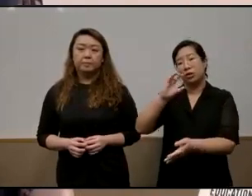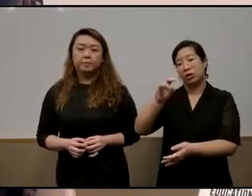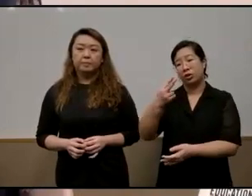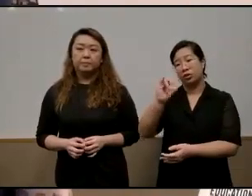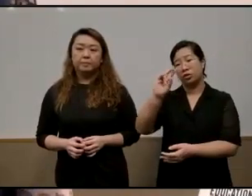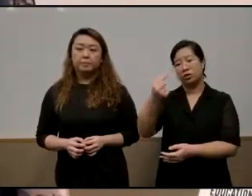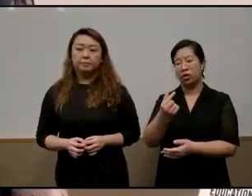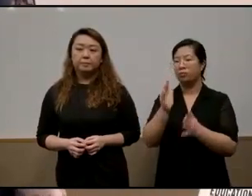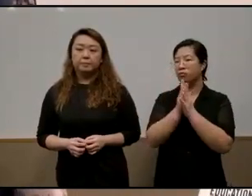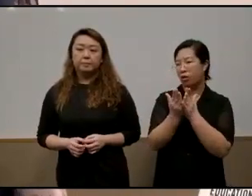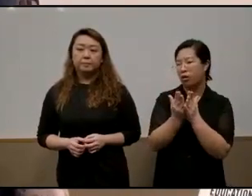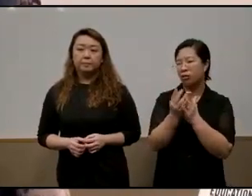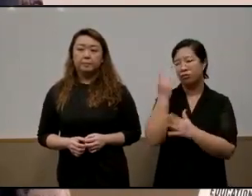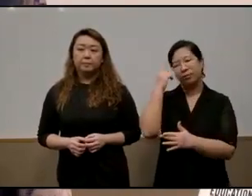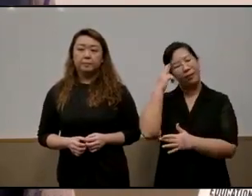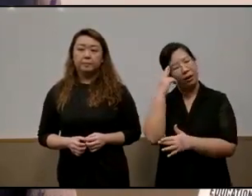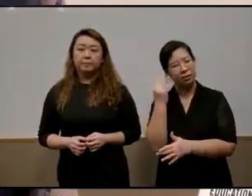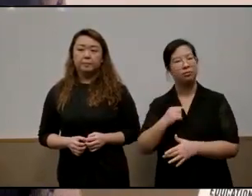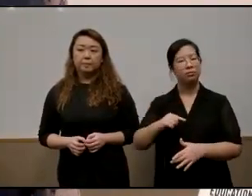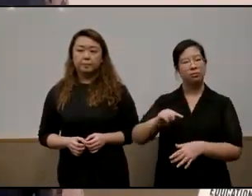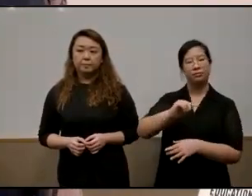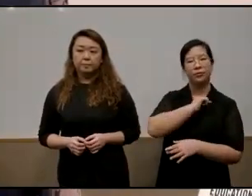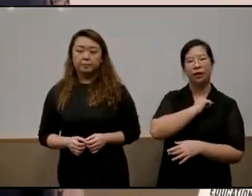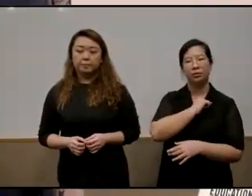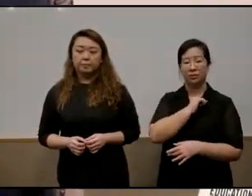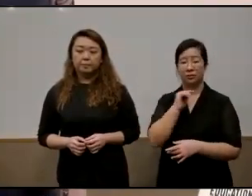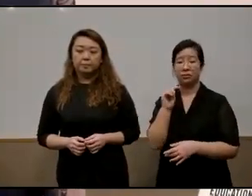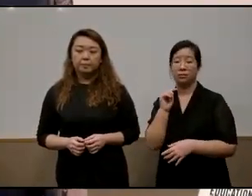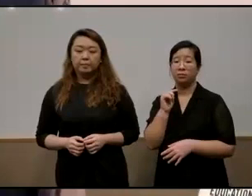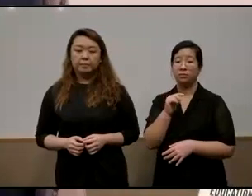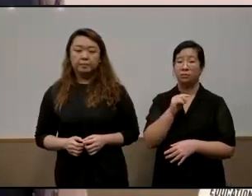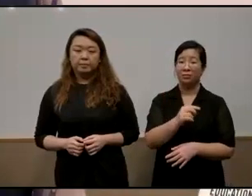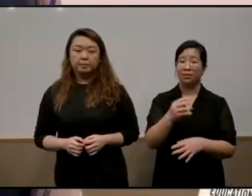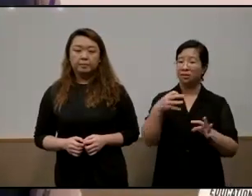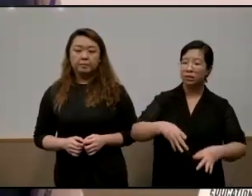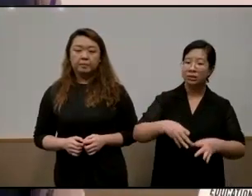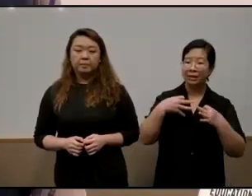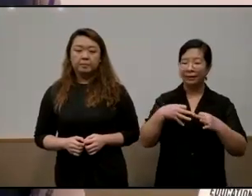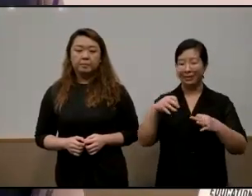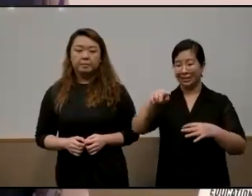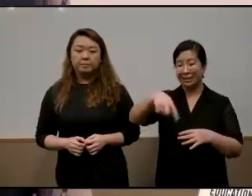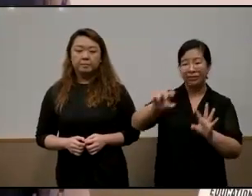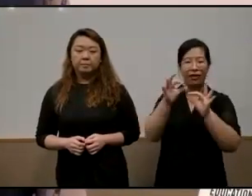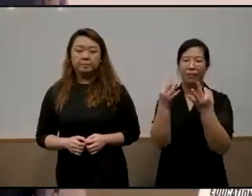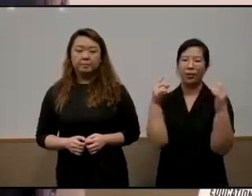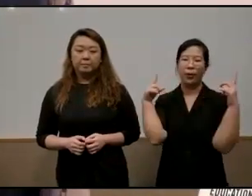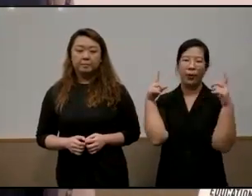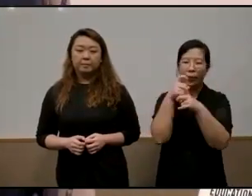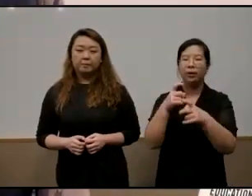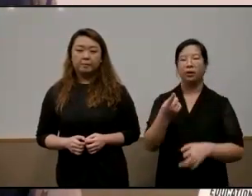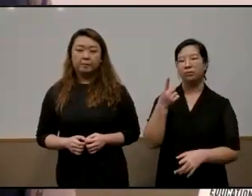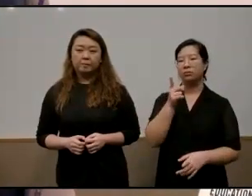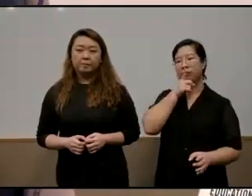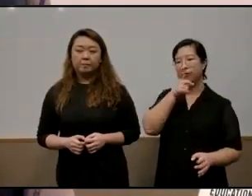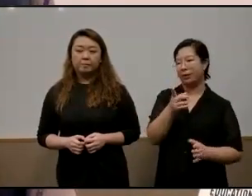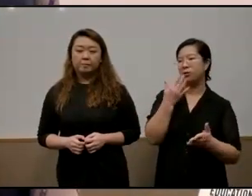a reminder right of the complexities of the realities of these families to us and it would be a